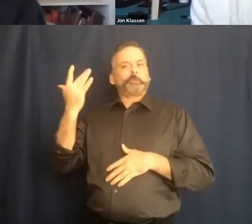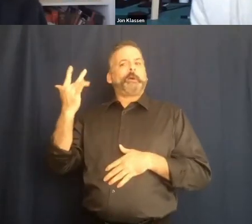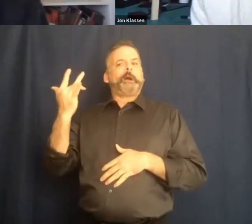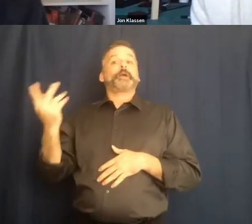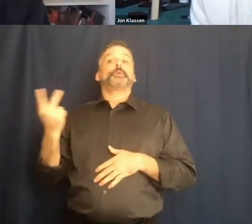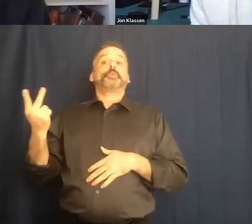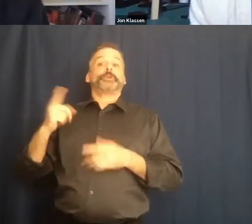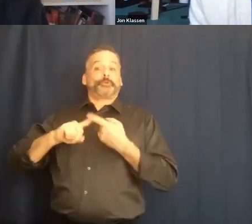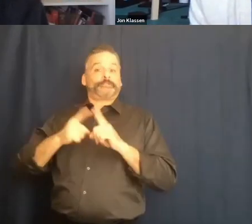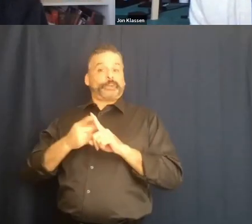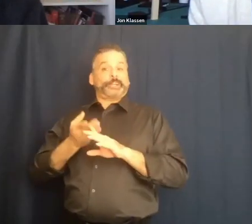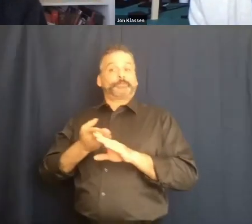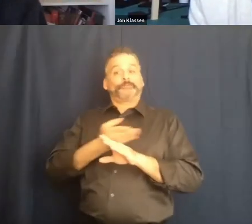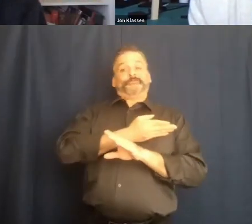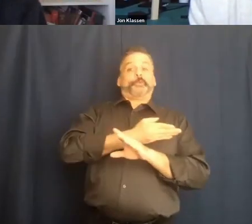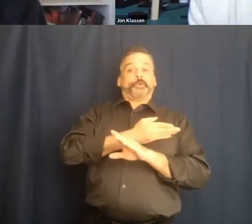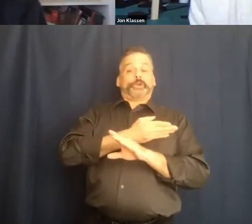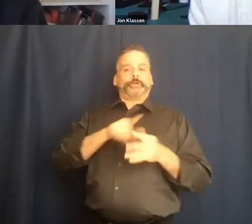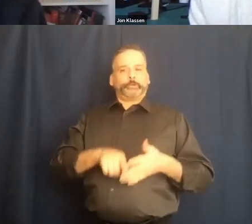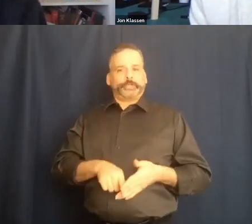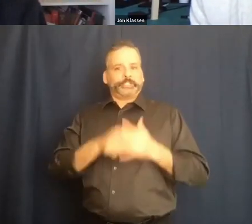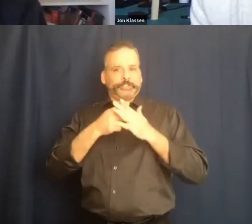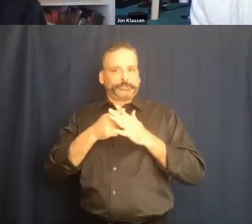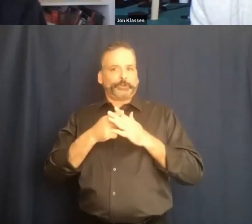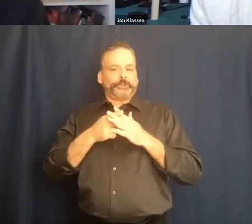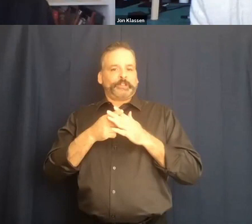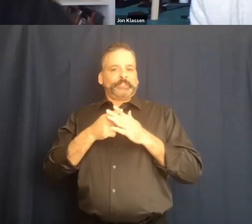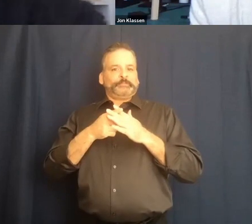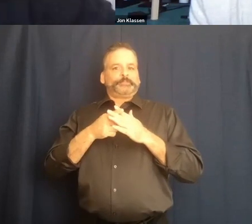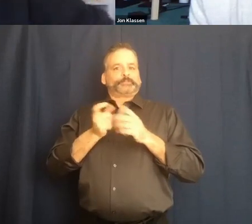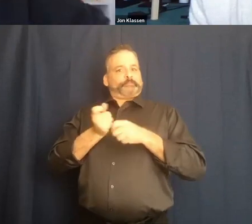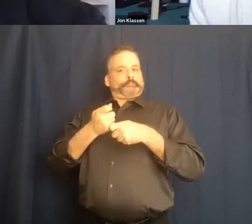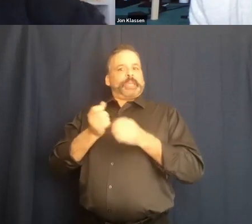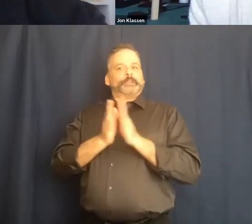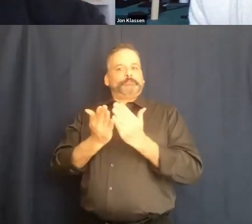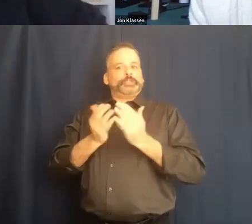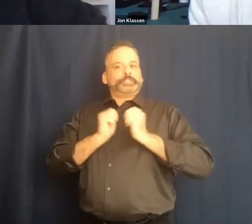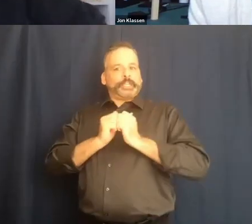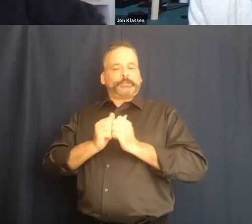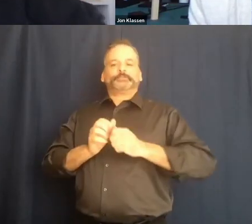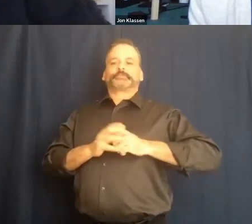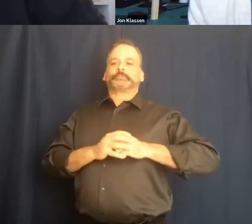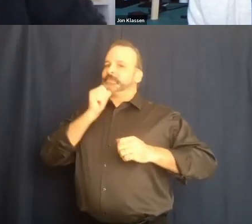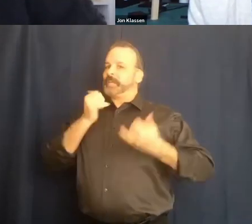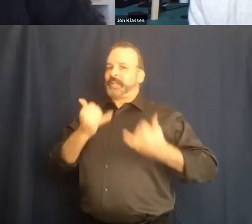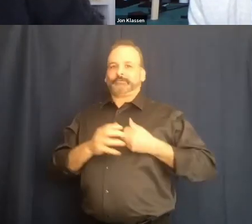friends before we started uh making books together we're not anymore